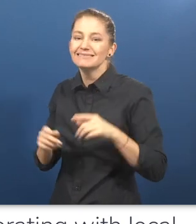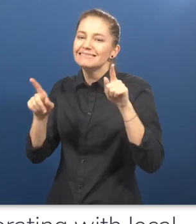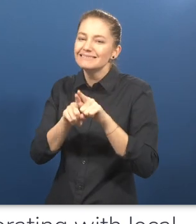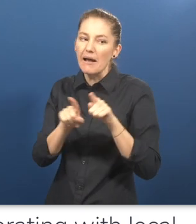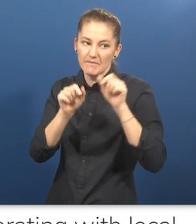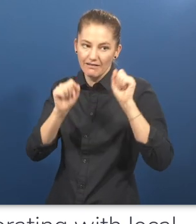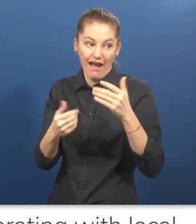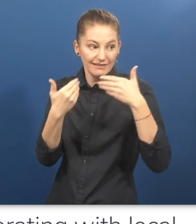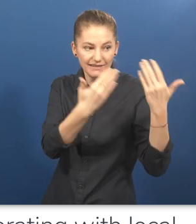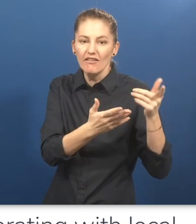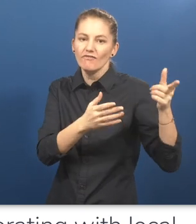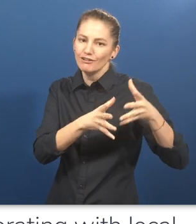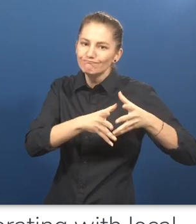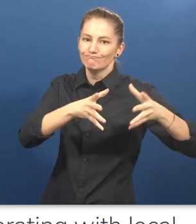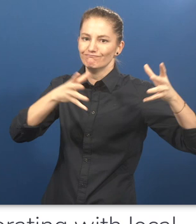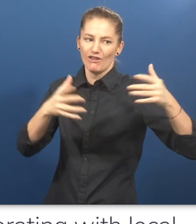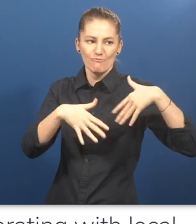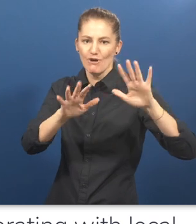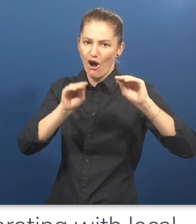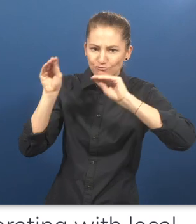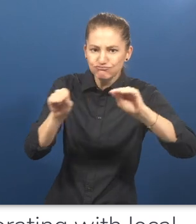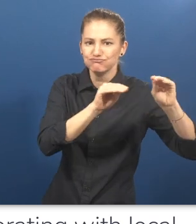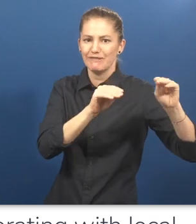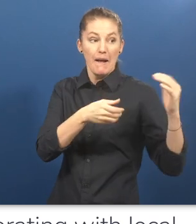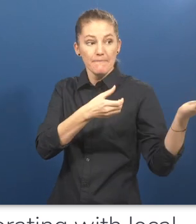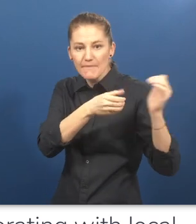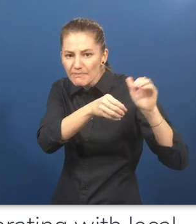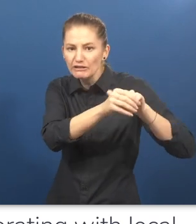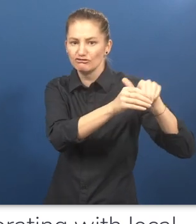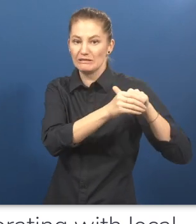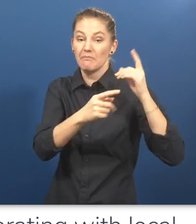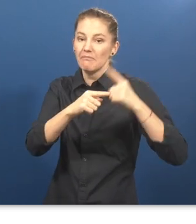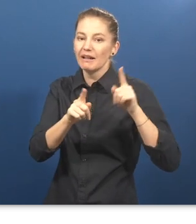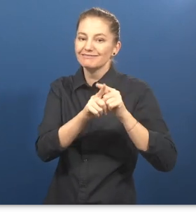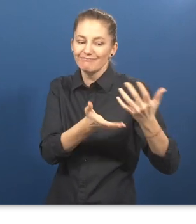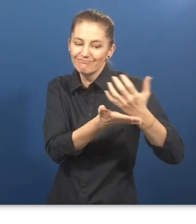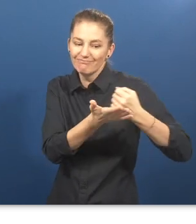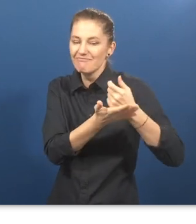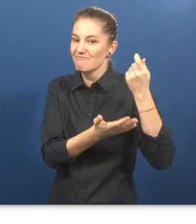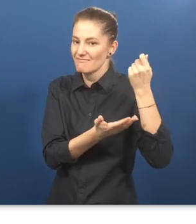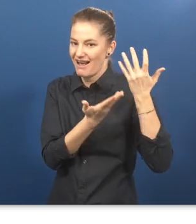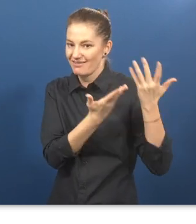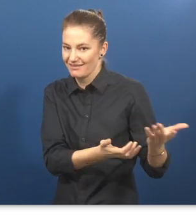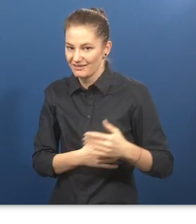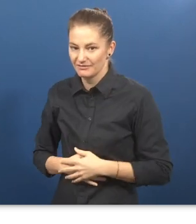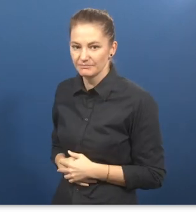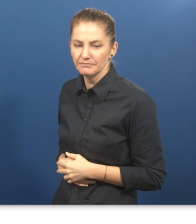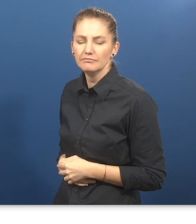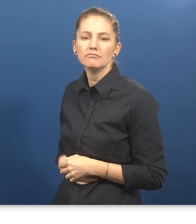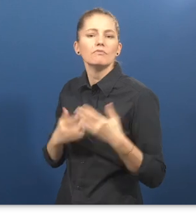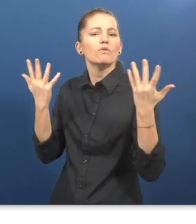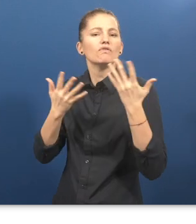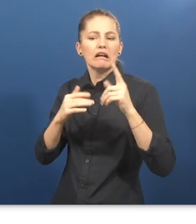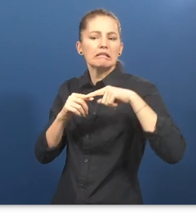activities and memberships as well as increasing the revenue. What is next for Toleo?